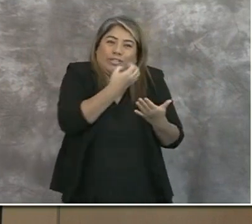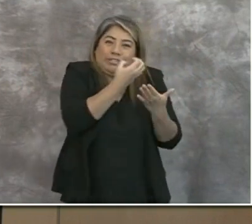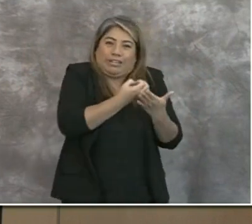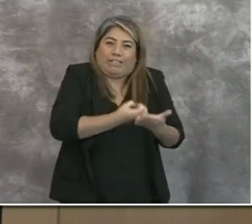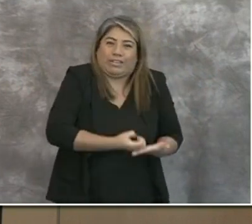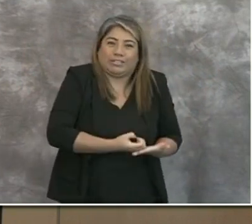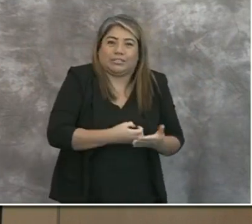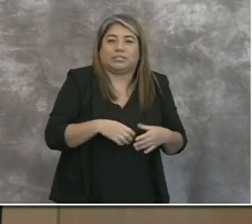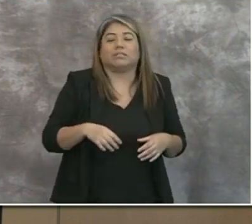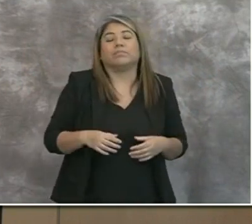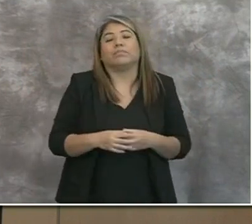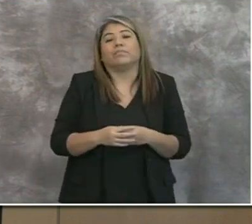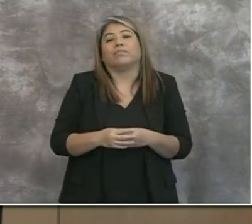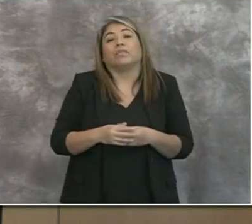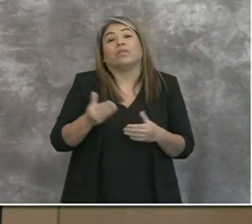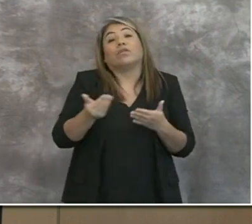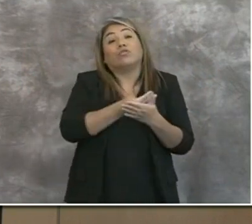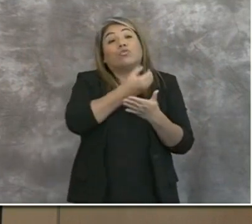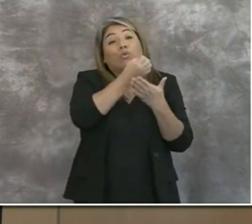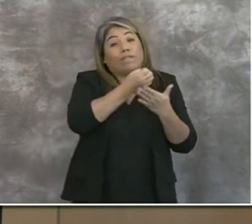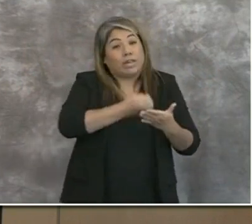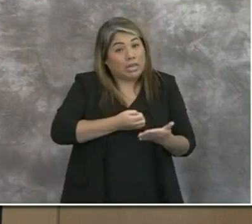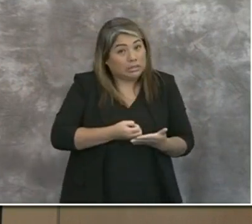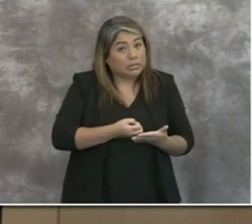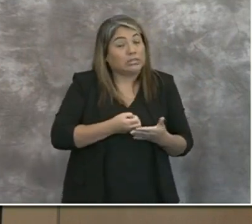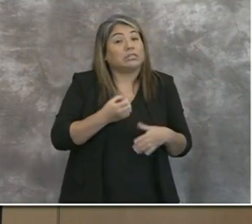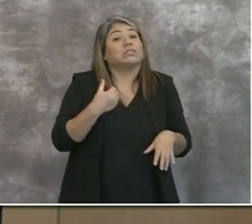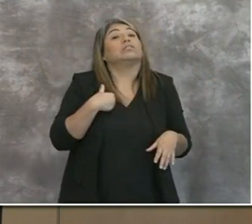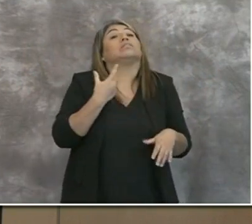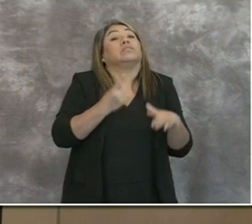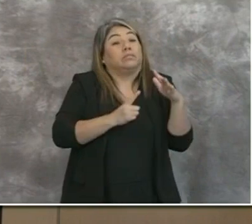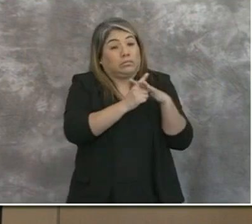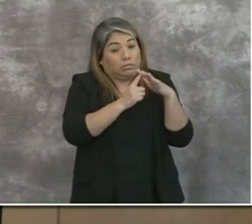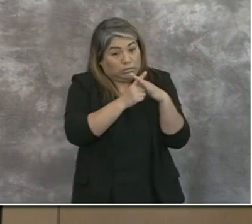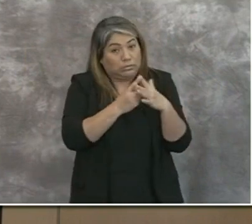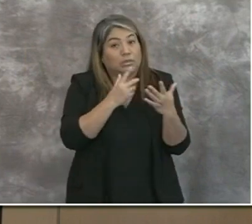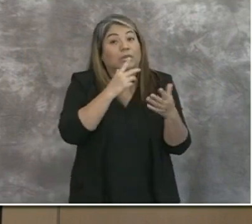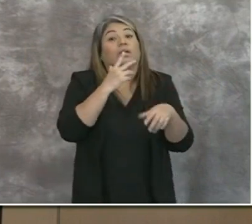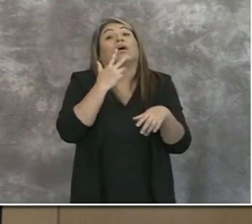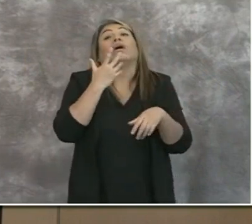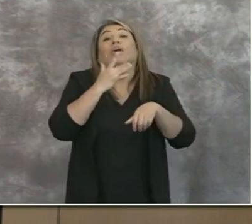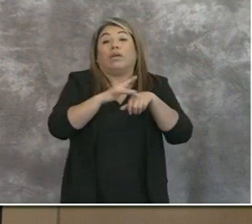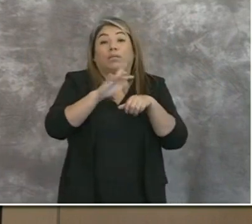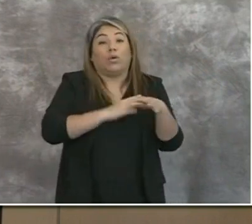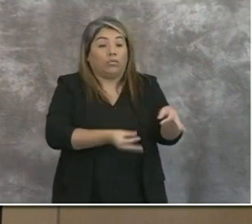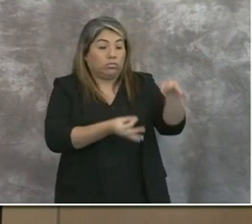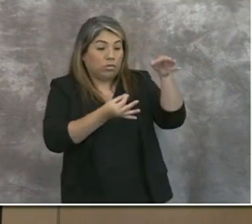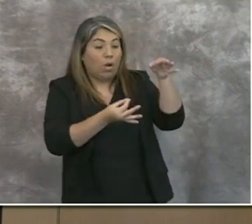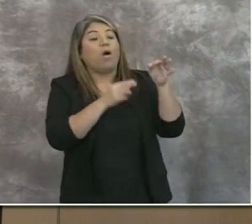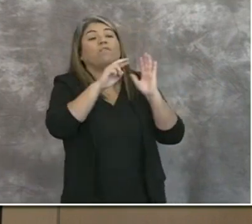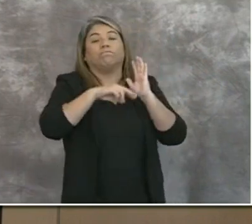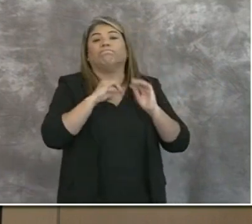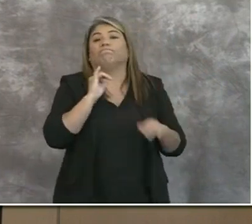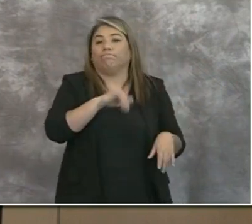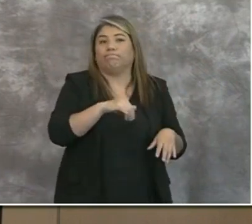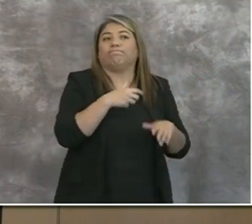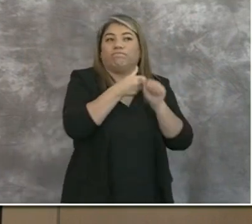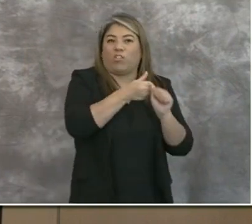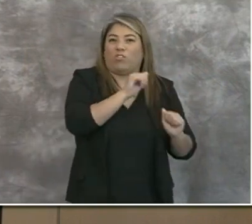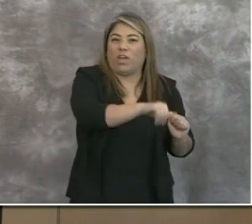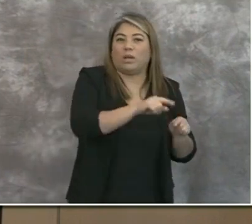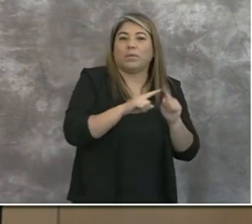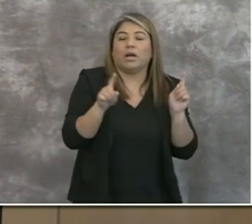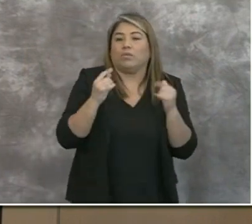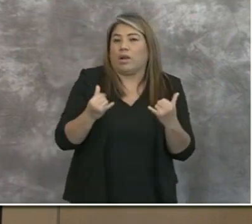as new evidence comes available, we will take the necessary actions. But right now, we are